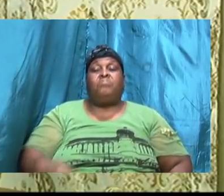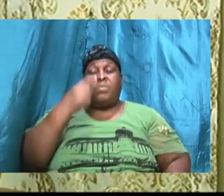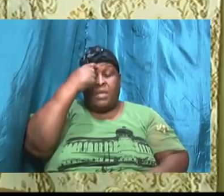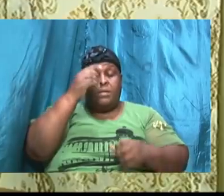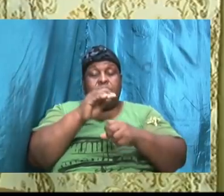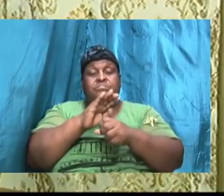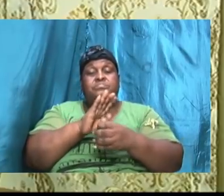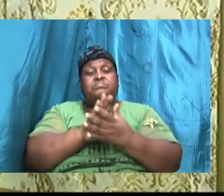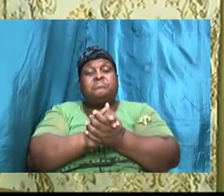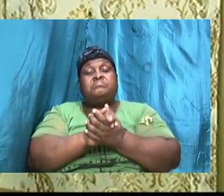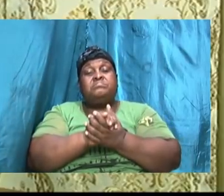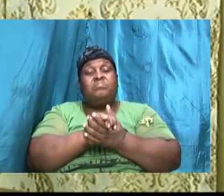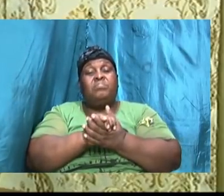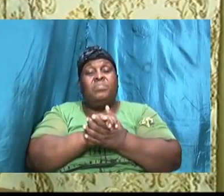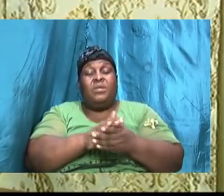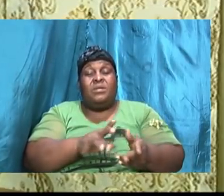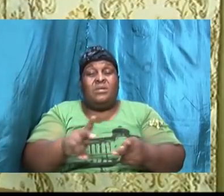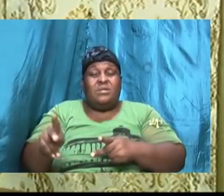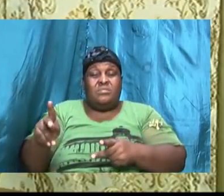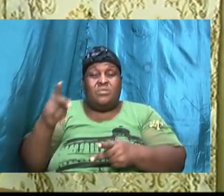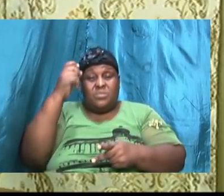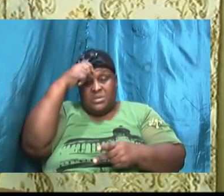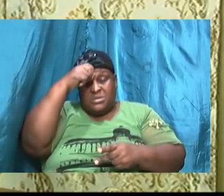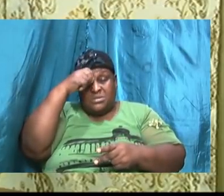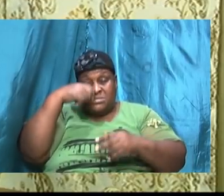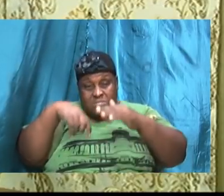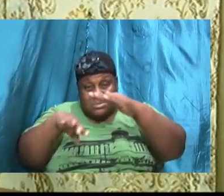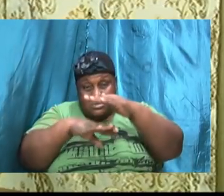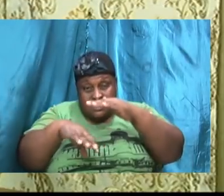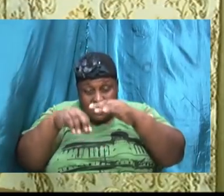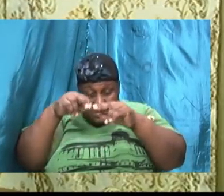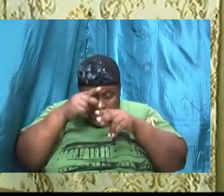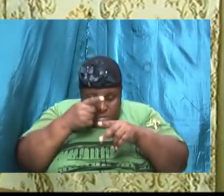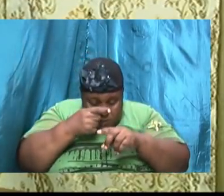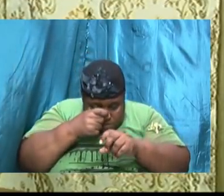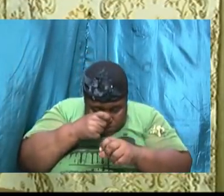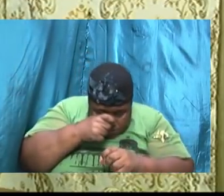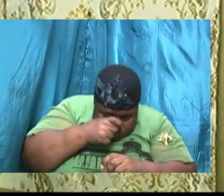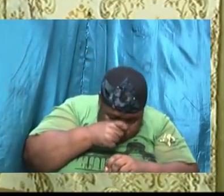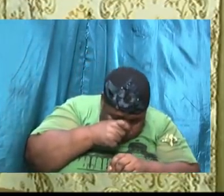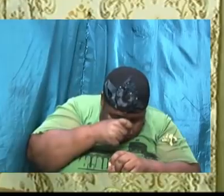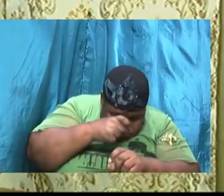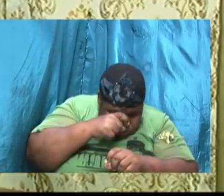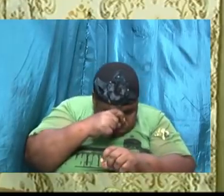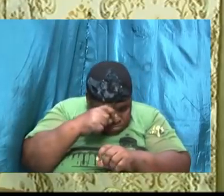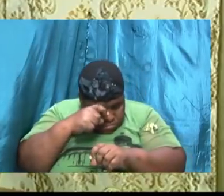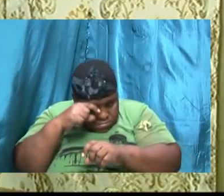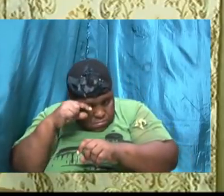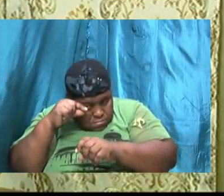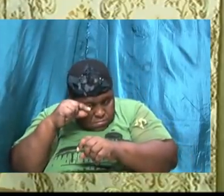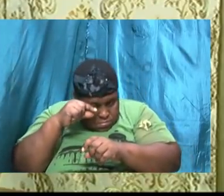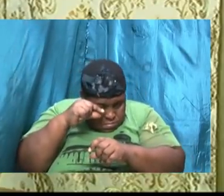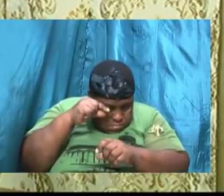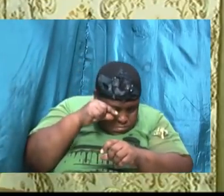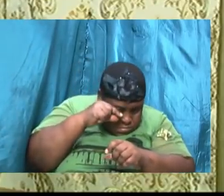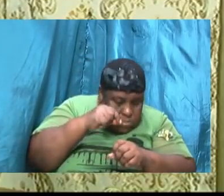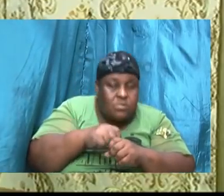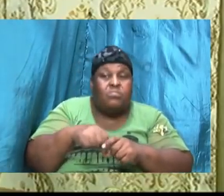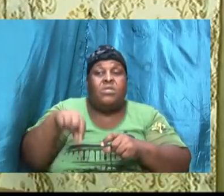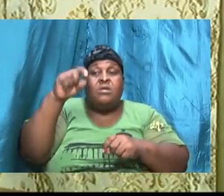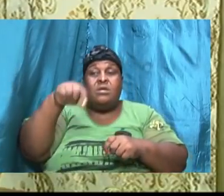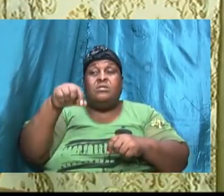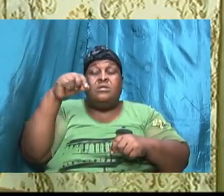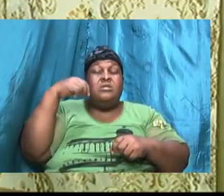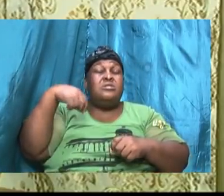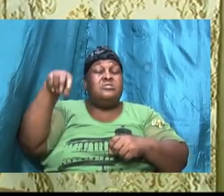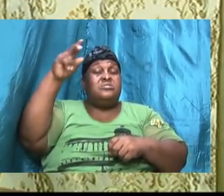hope and it has the same genetic code as the fear of the Lord this wisdom which comes out